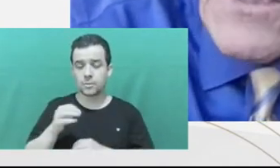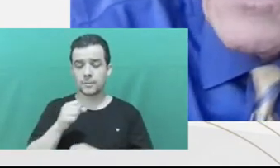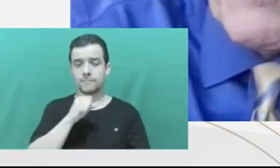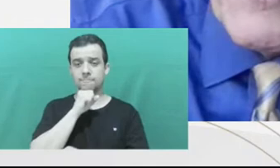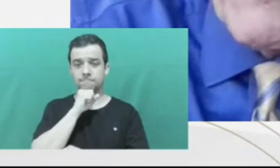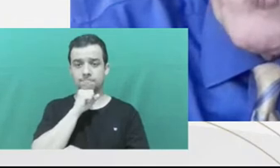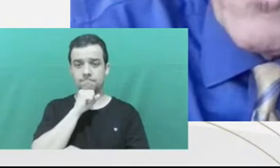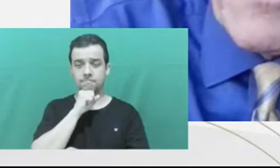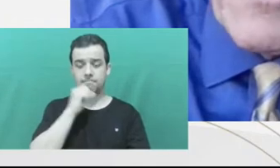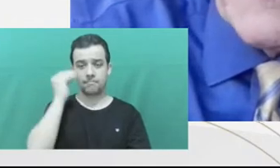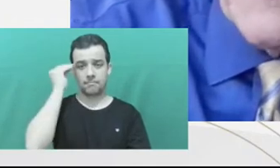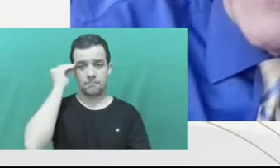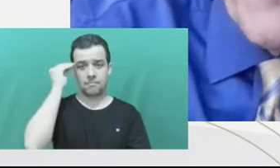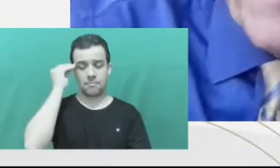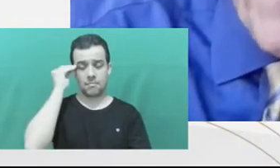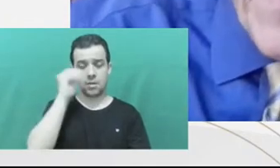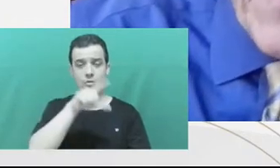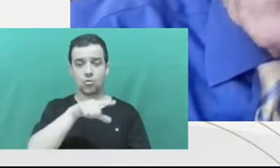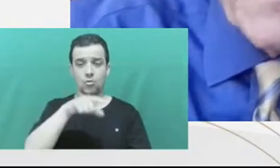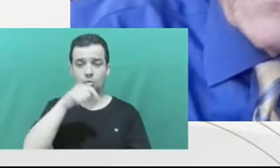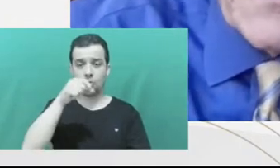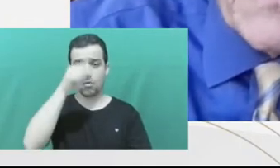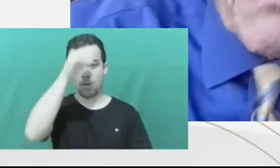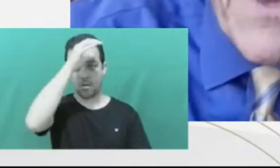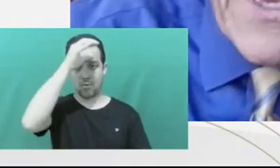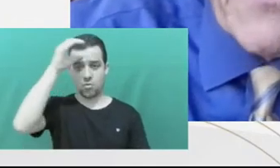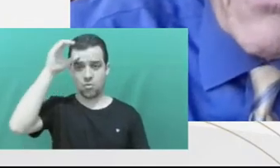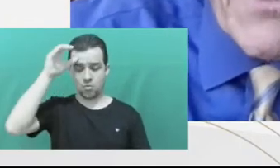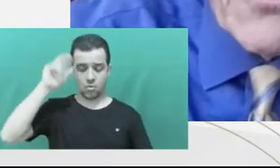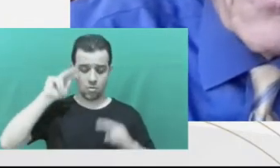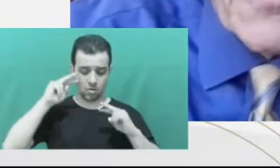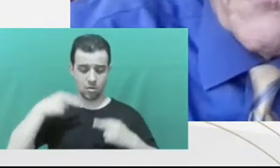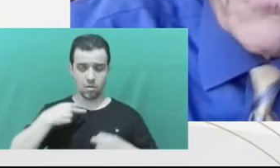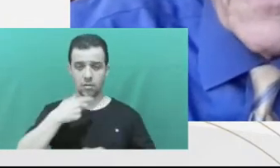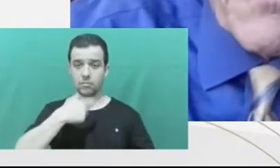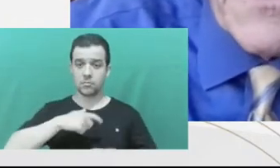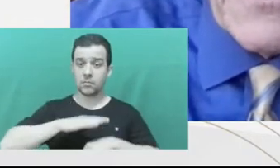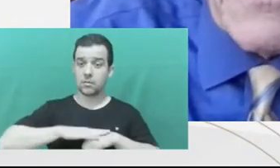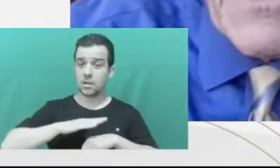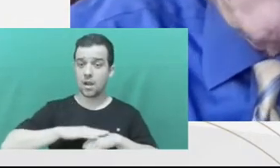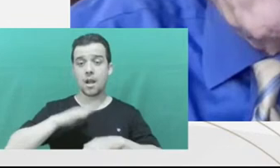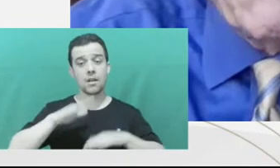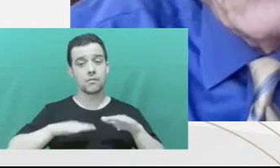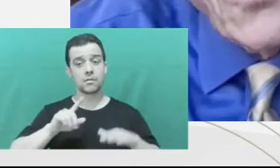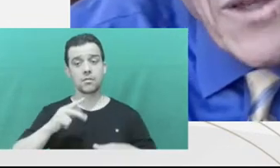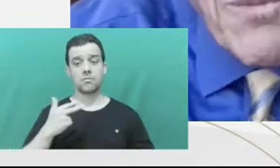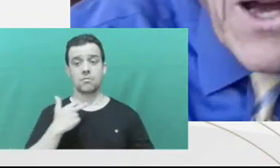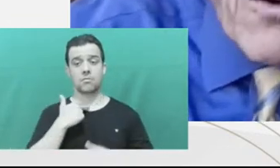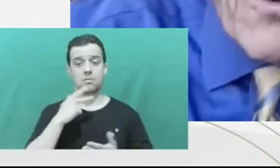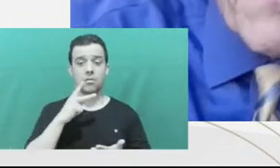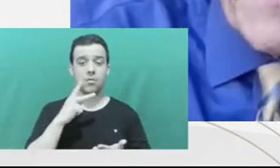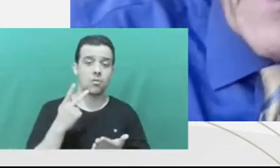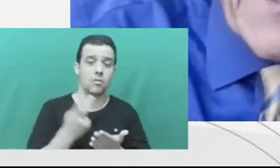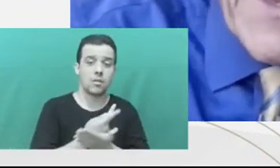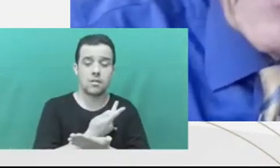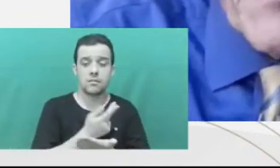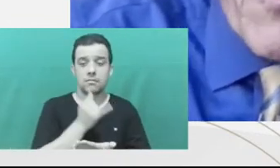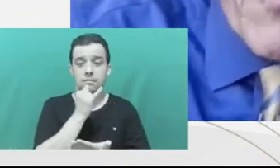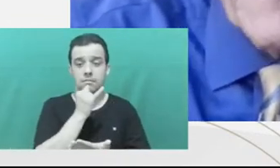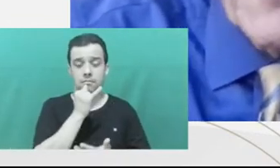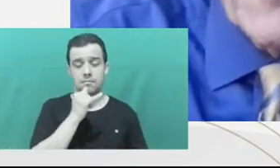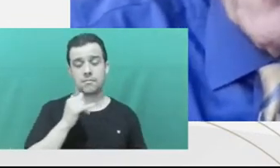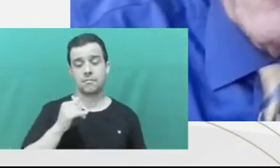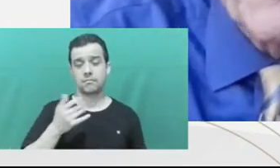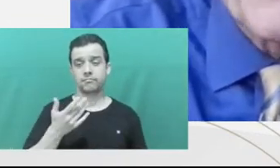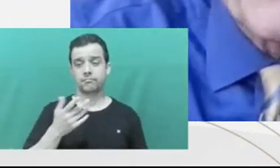participate fully. I think the federal system's ban on judicial participation puts too much power in the hands